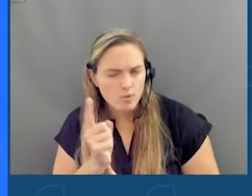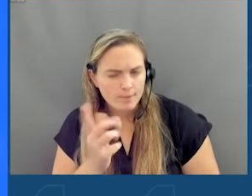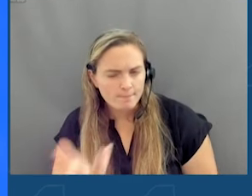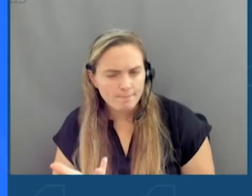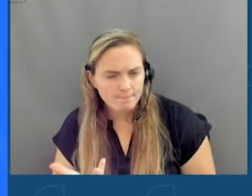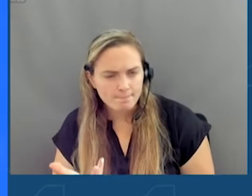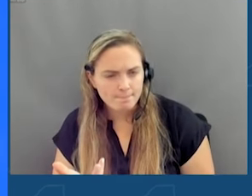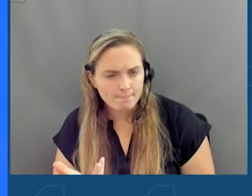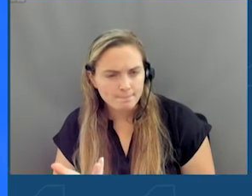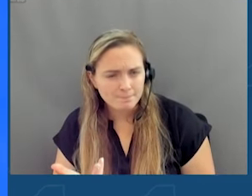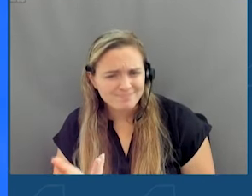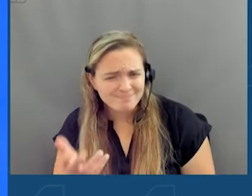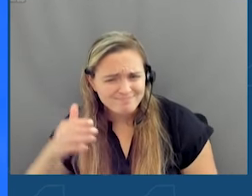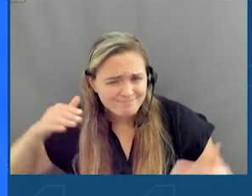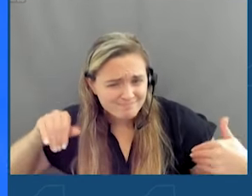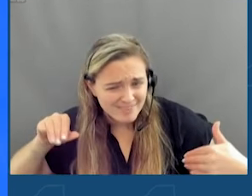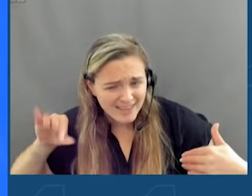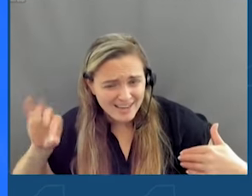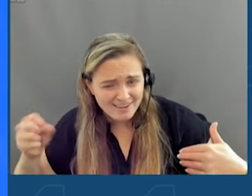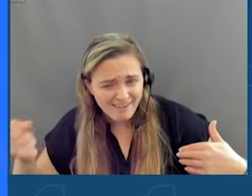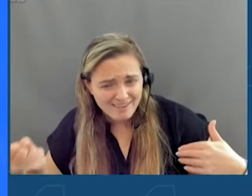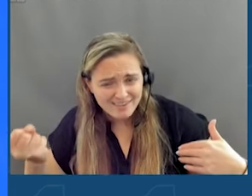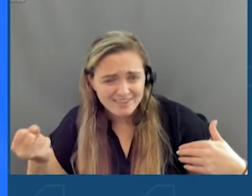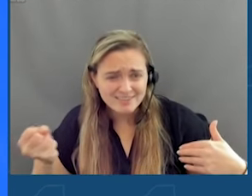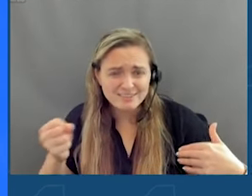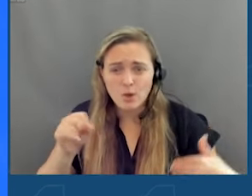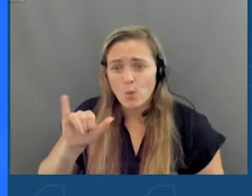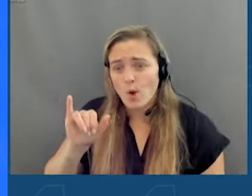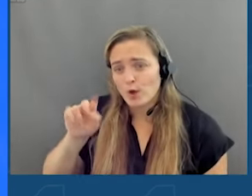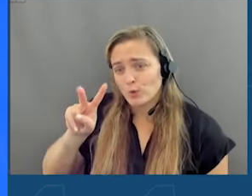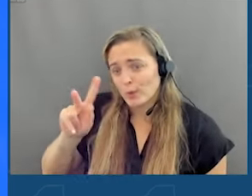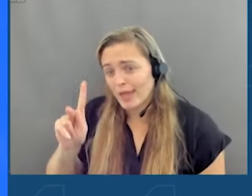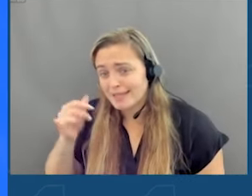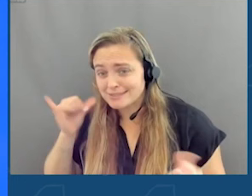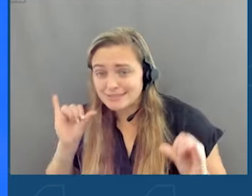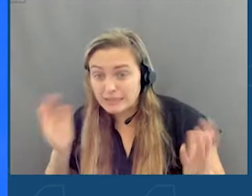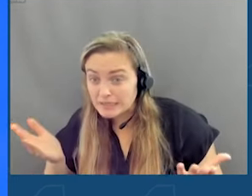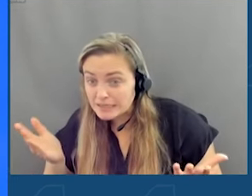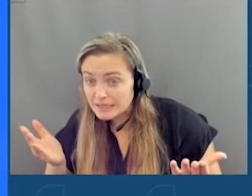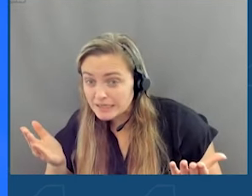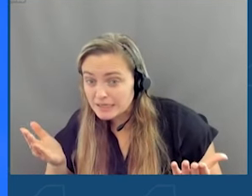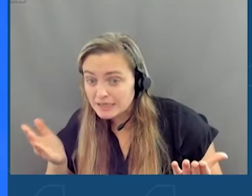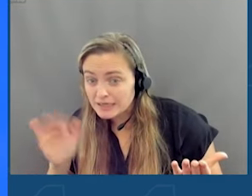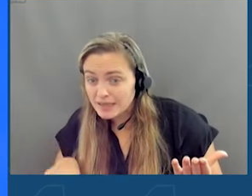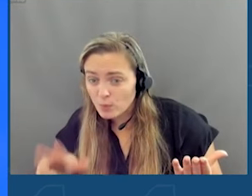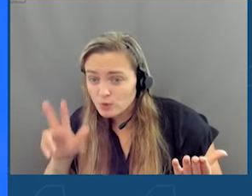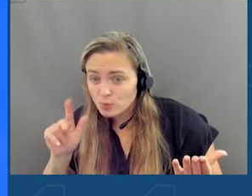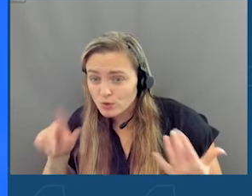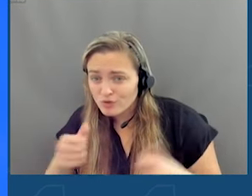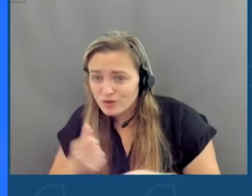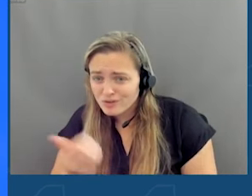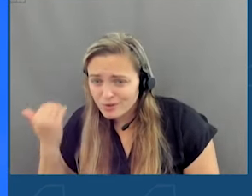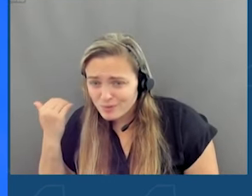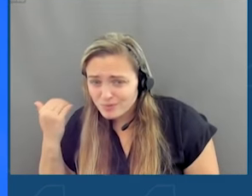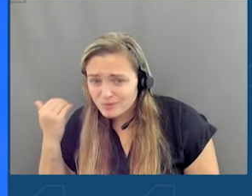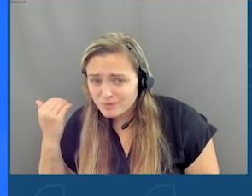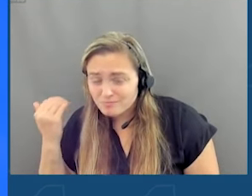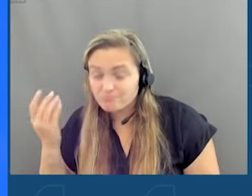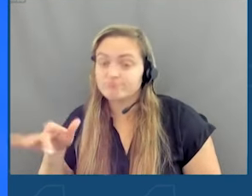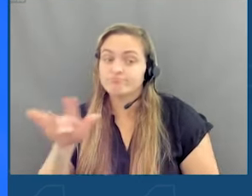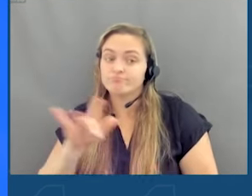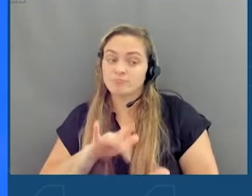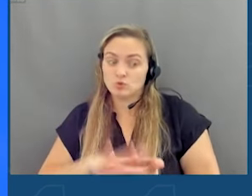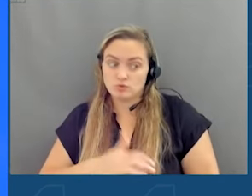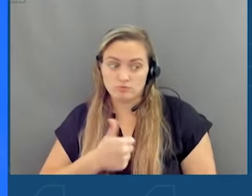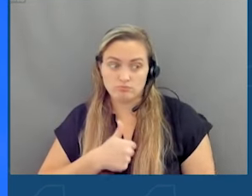Late 90s, 2000, Y2K was still a thing. And that was 23 years ago. I was in middle school myself.